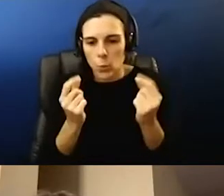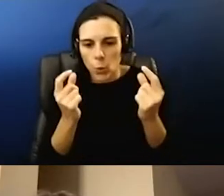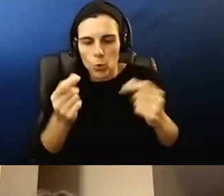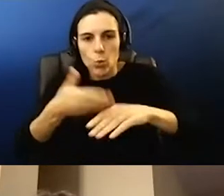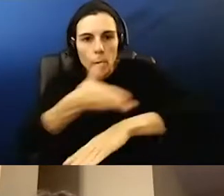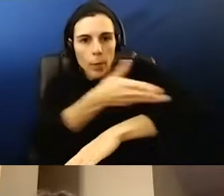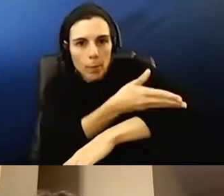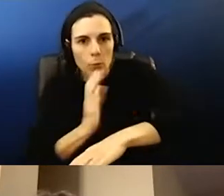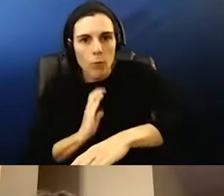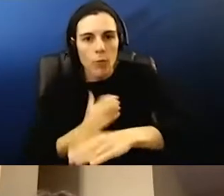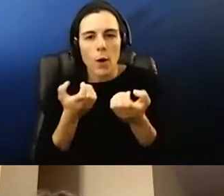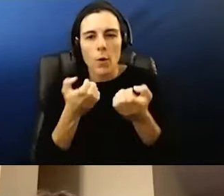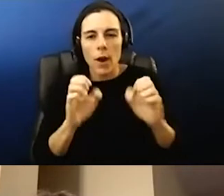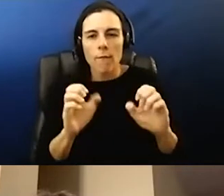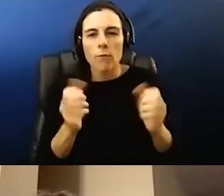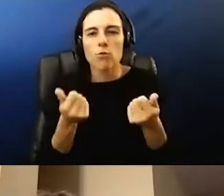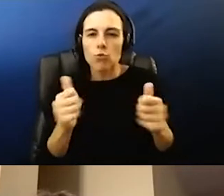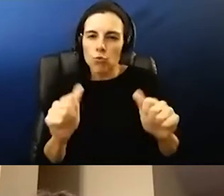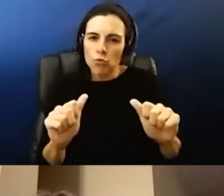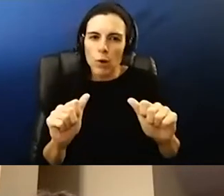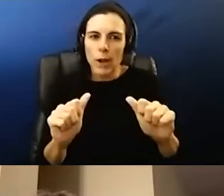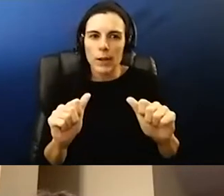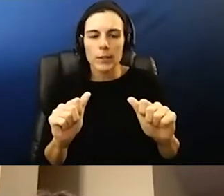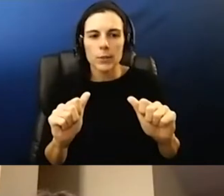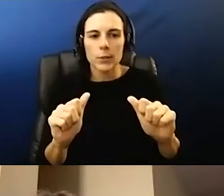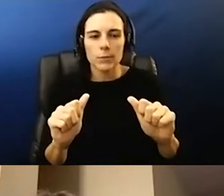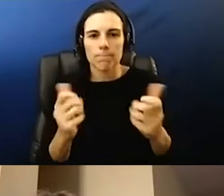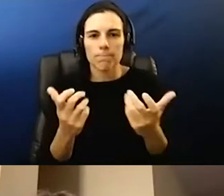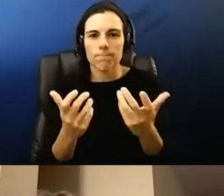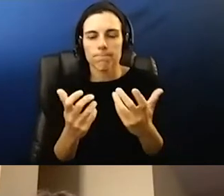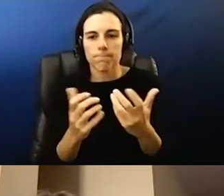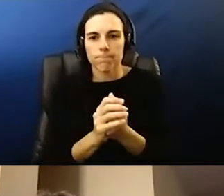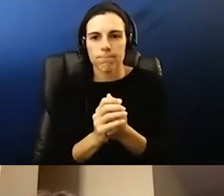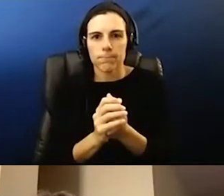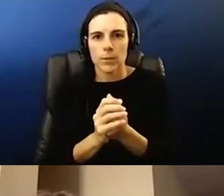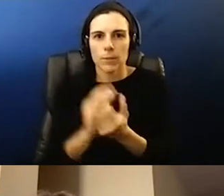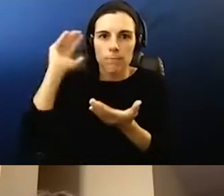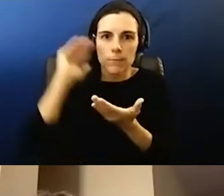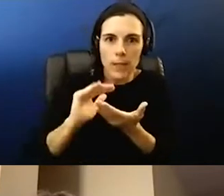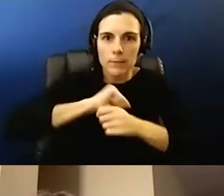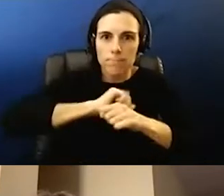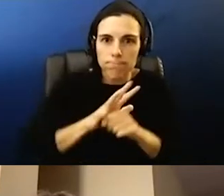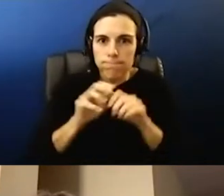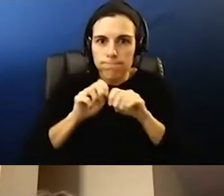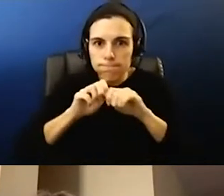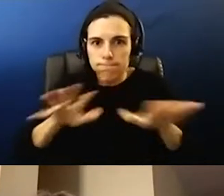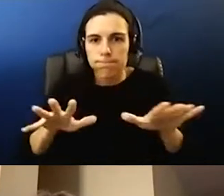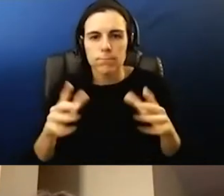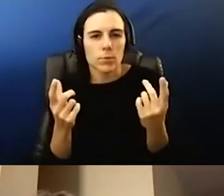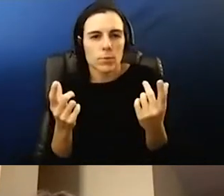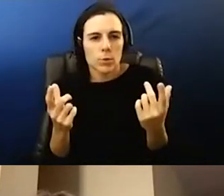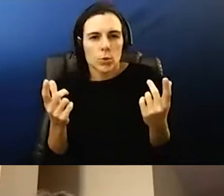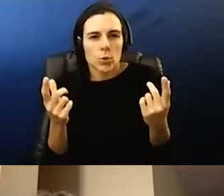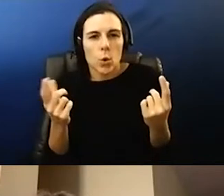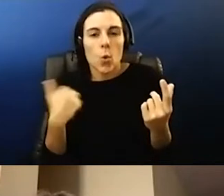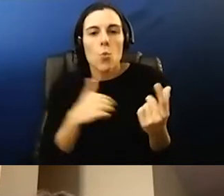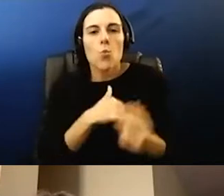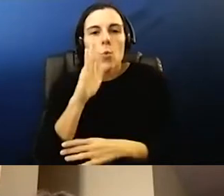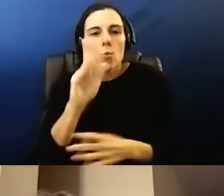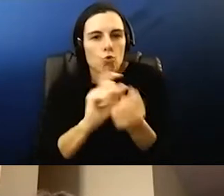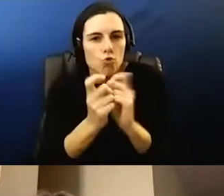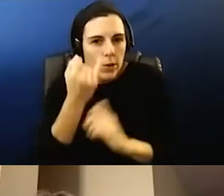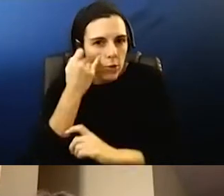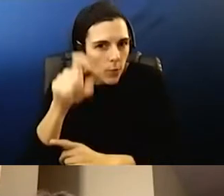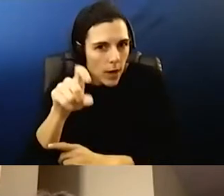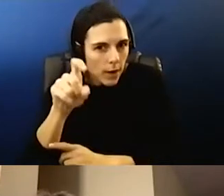our efforts to try to fight the variants as the changes come. If it's something different that we need to do from what we're doing, then we will change it. That's something